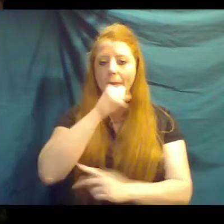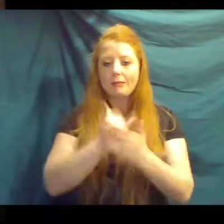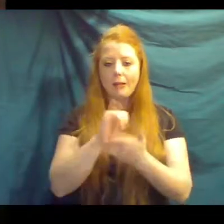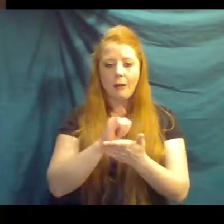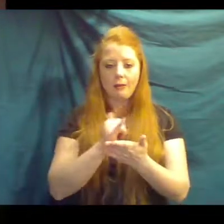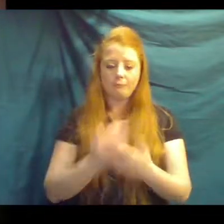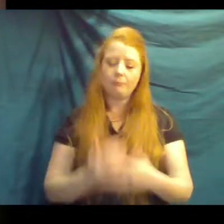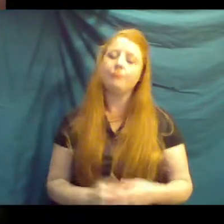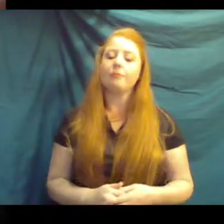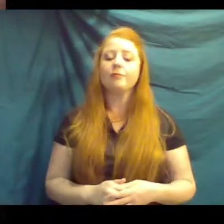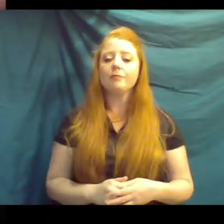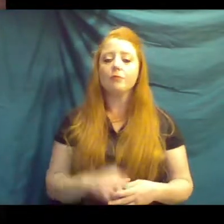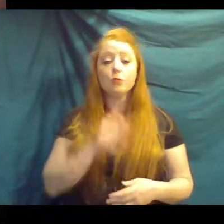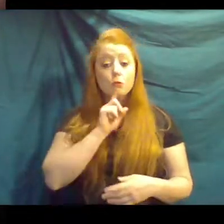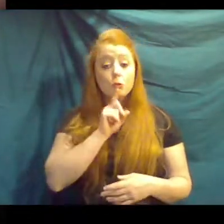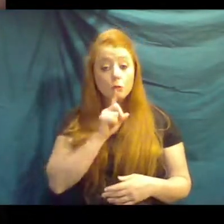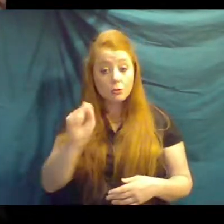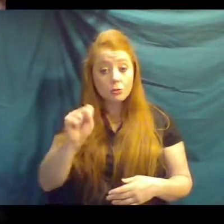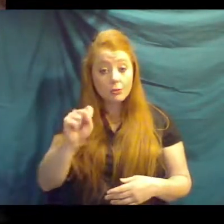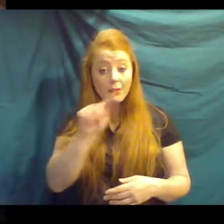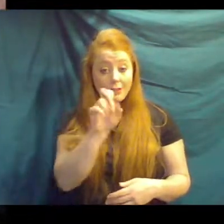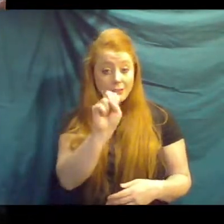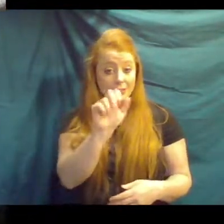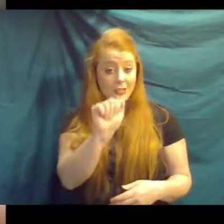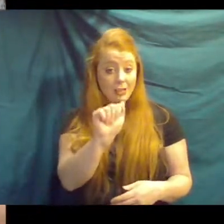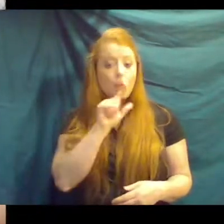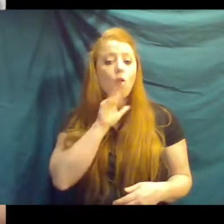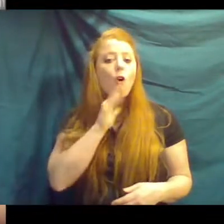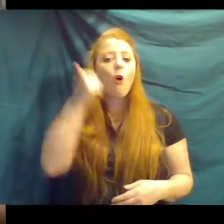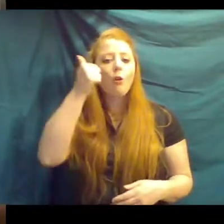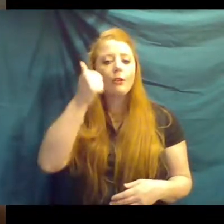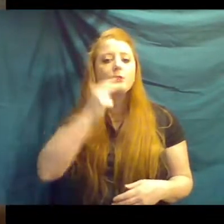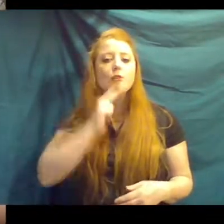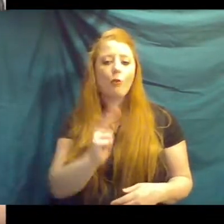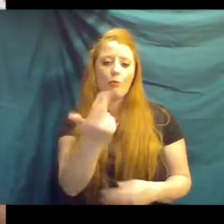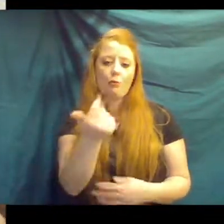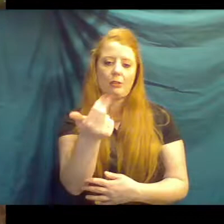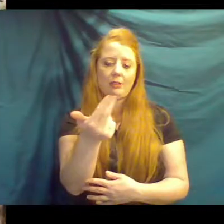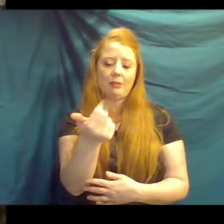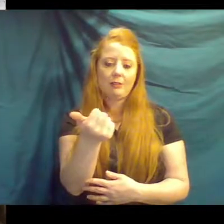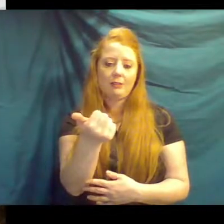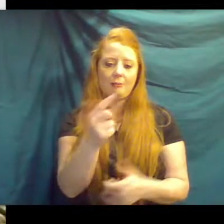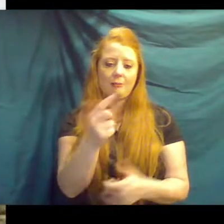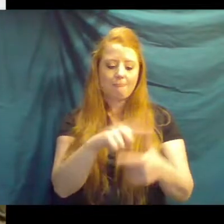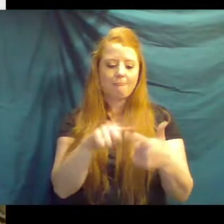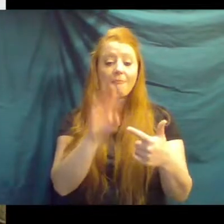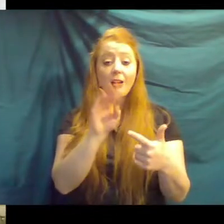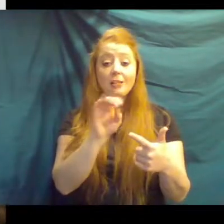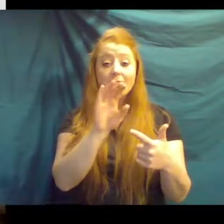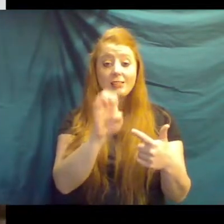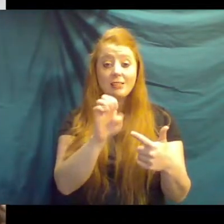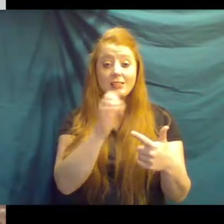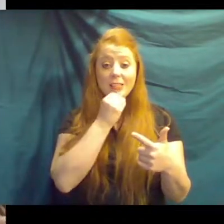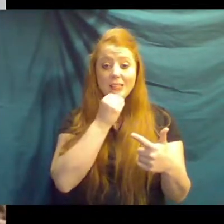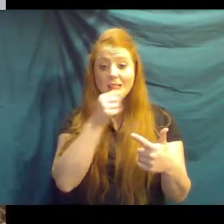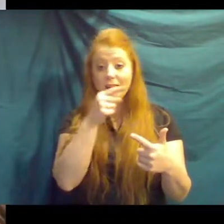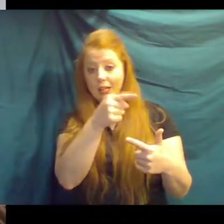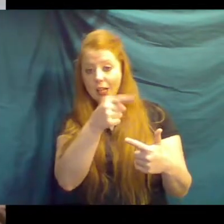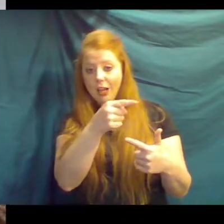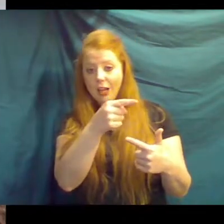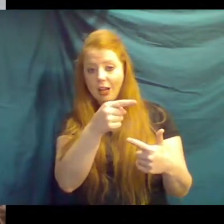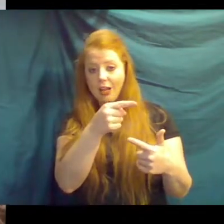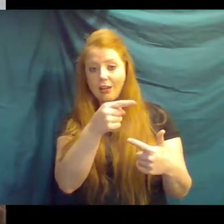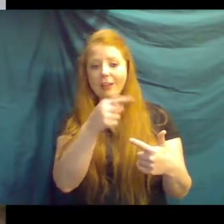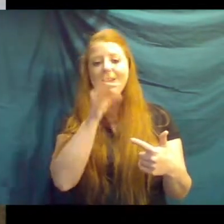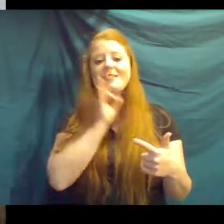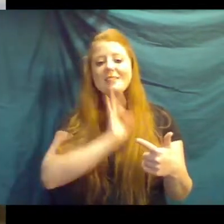of this. Sure. Tessa here in the middle is our oldest giraffe. She is 13. Cece over here eating these brows